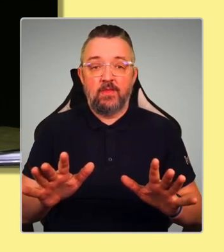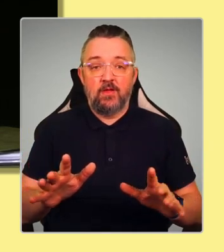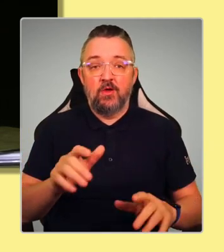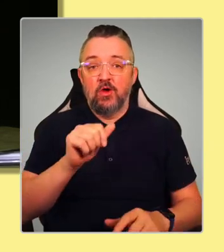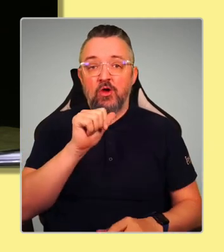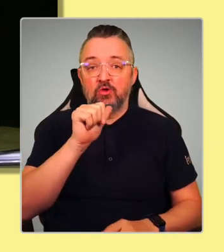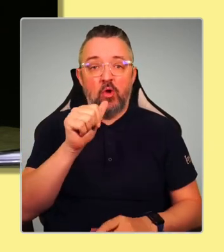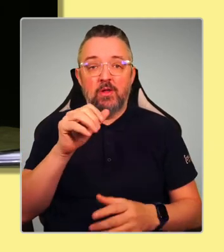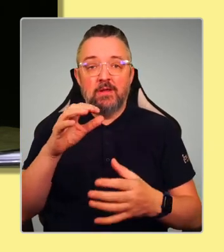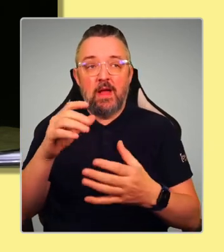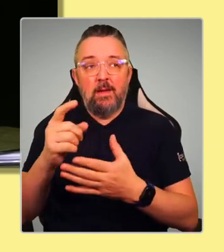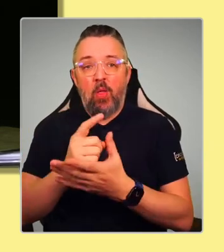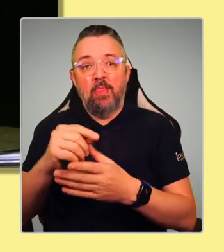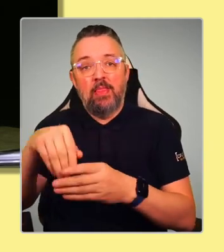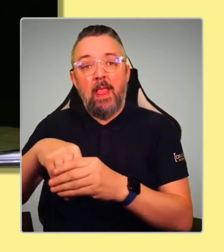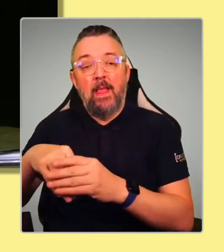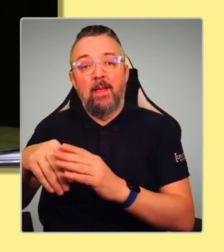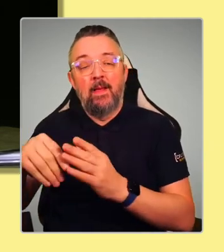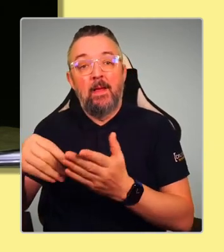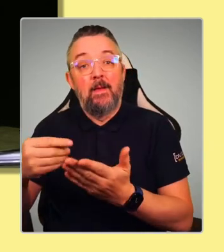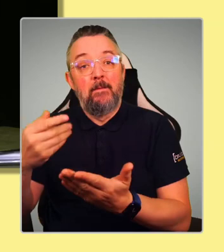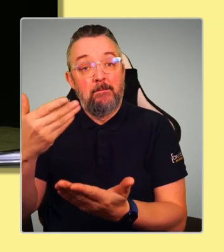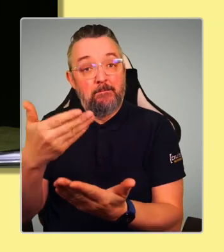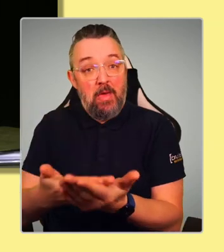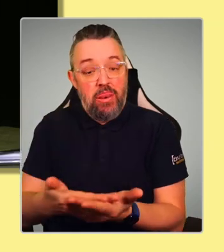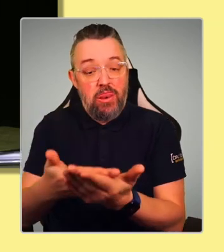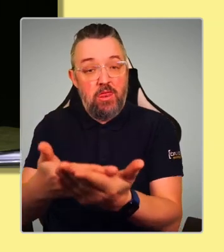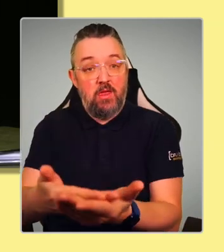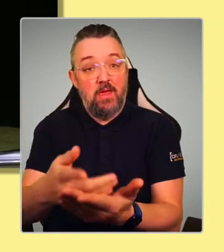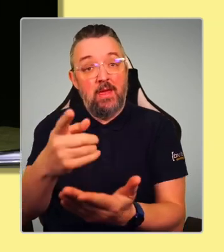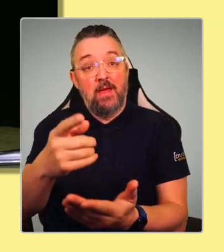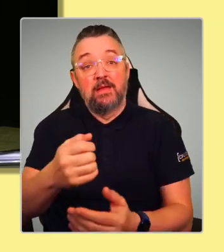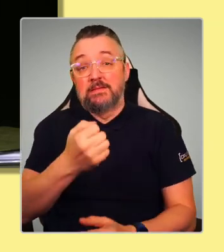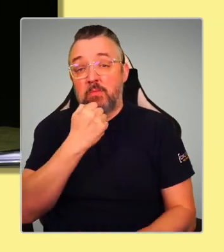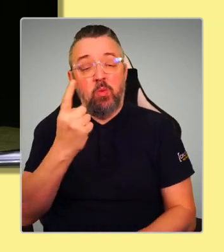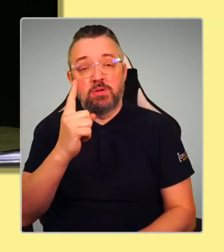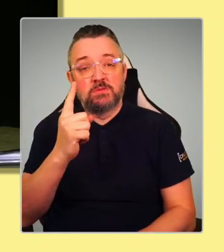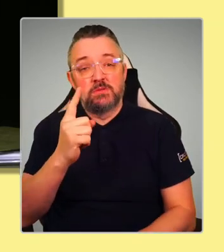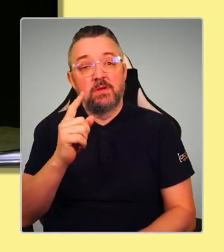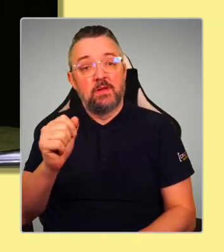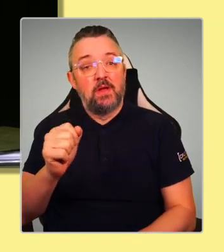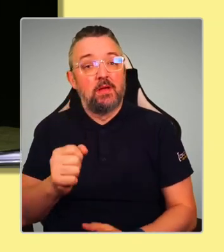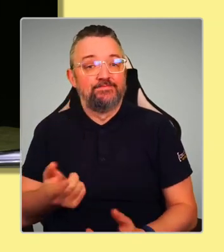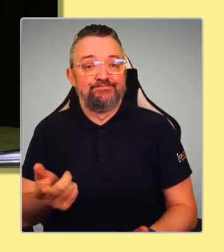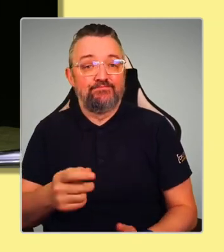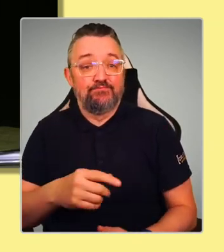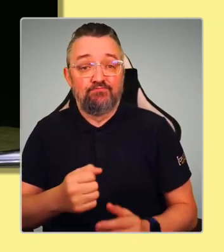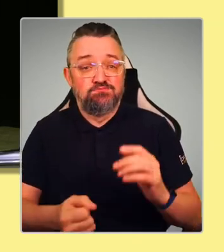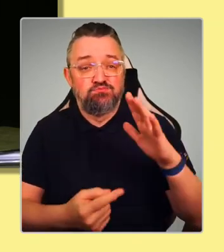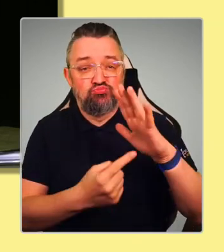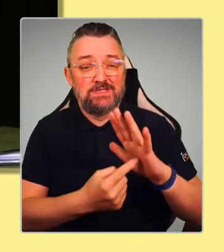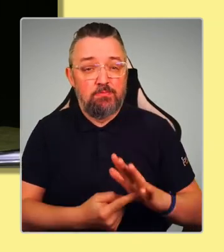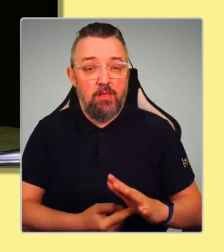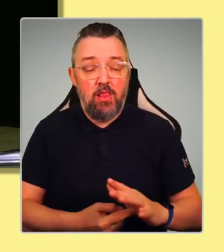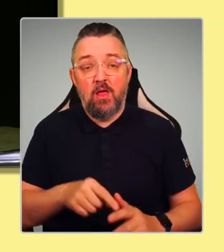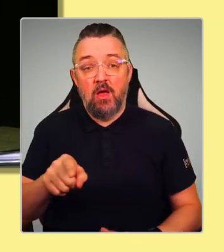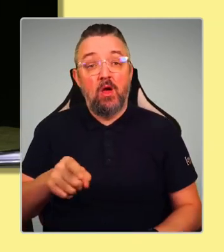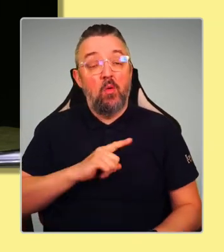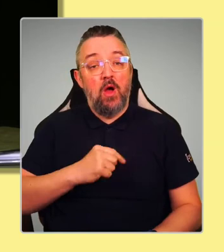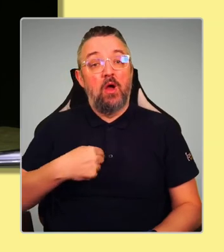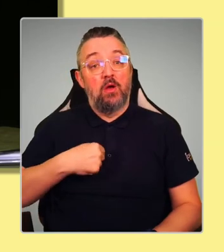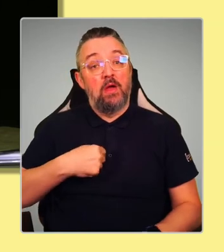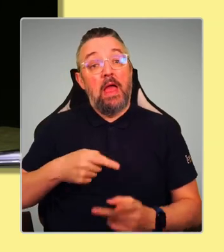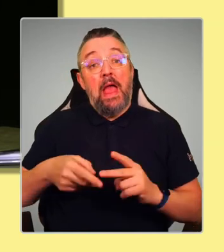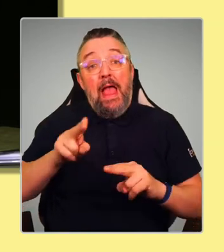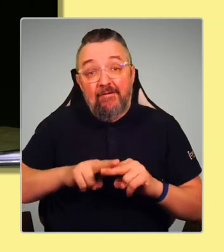It is about the principle. And the principle is that if we roll over and